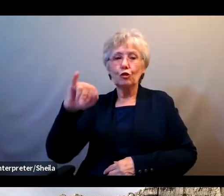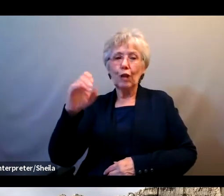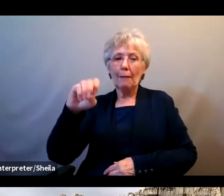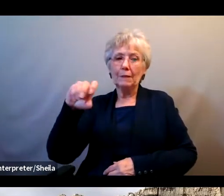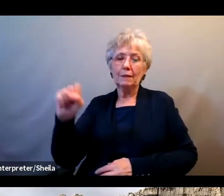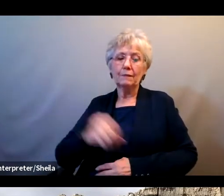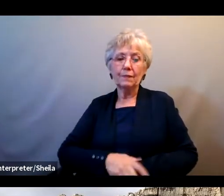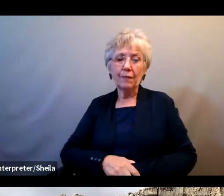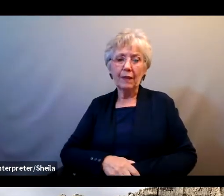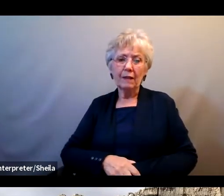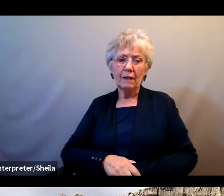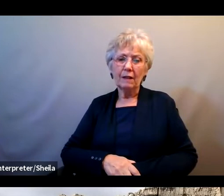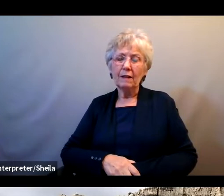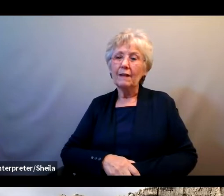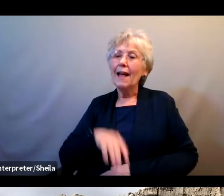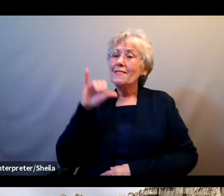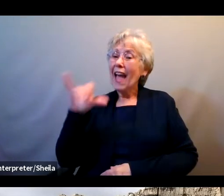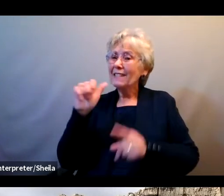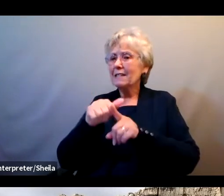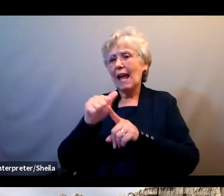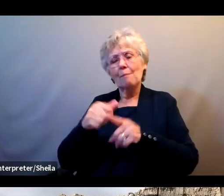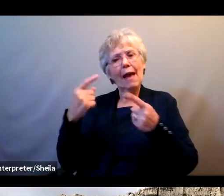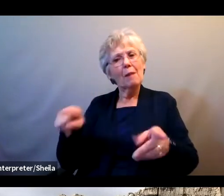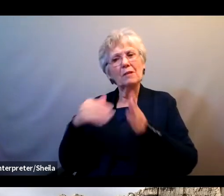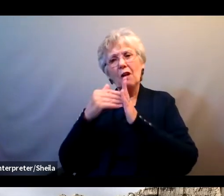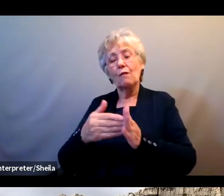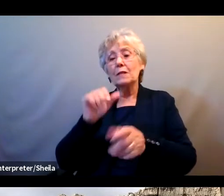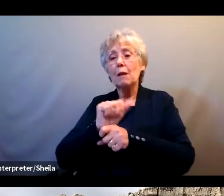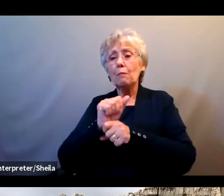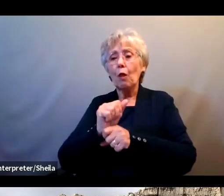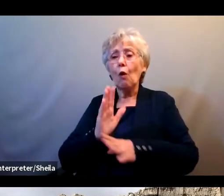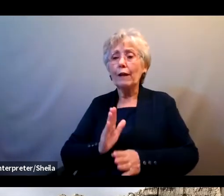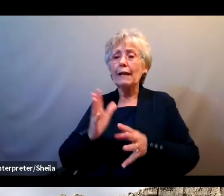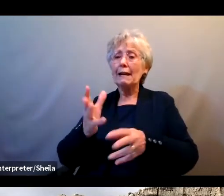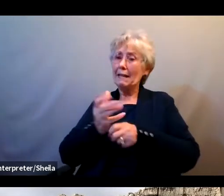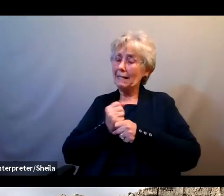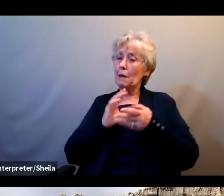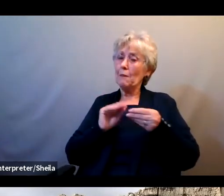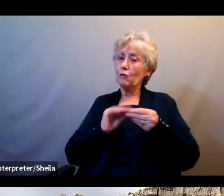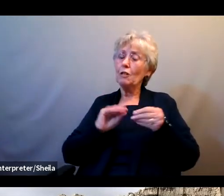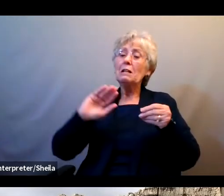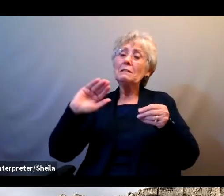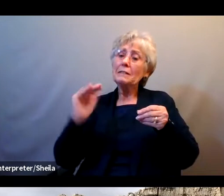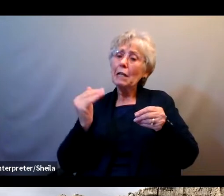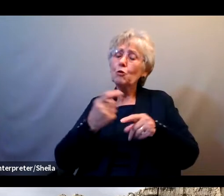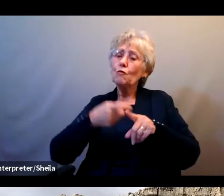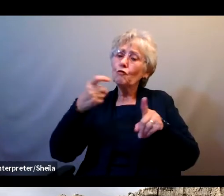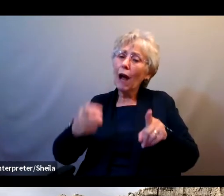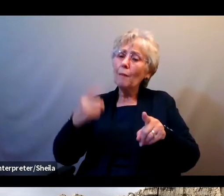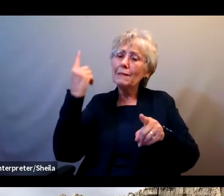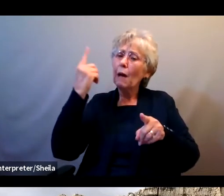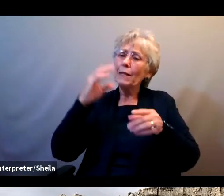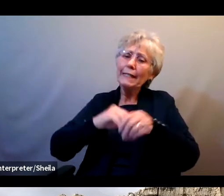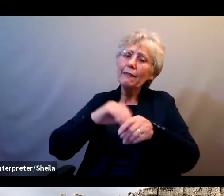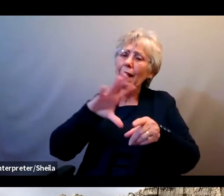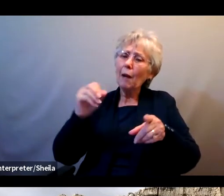So this kind of scam is very common. An employee gets a message that seems to come from a company higher up, directing them to wire